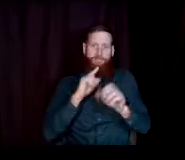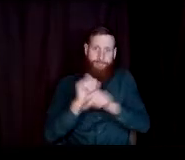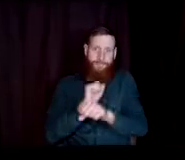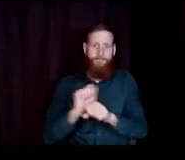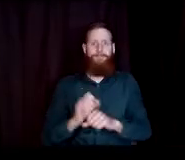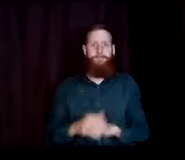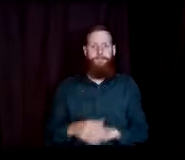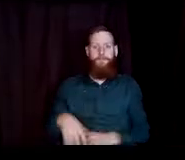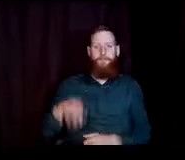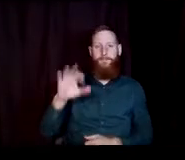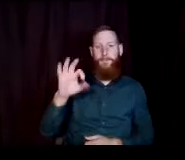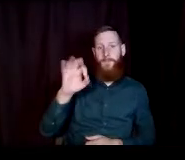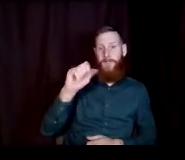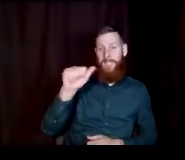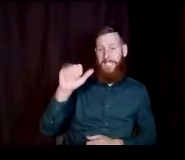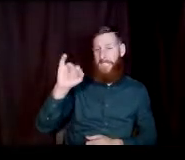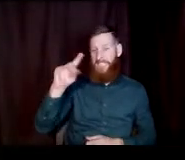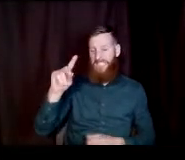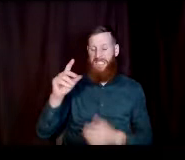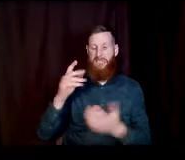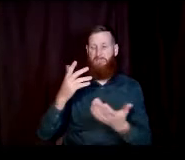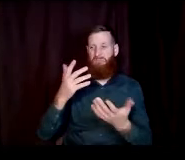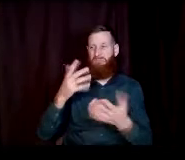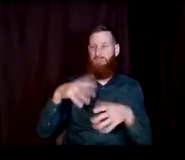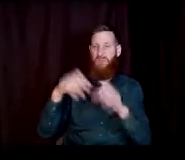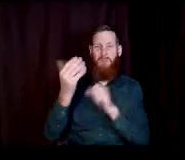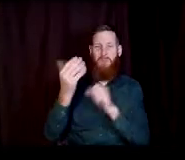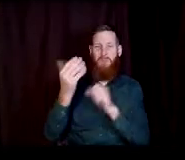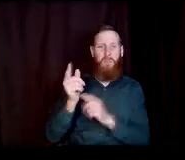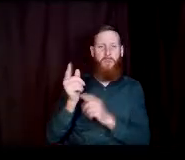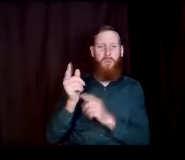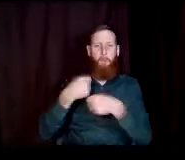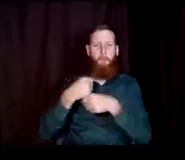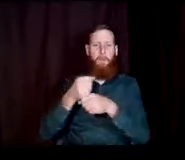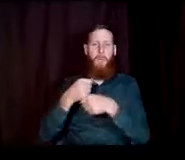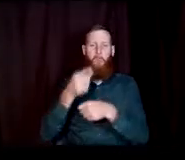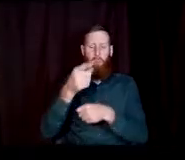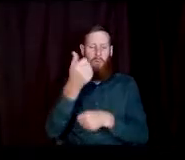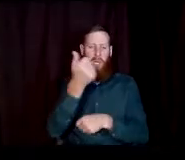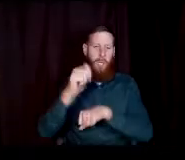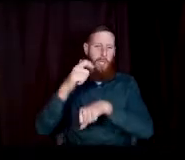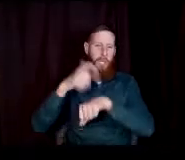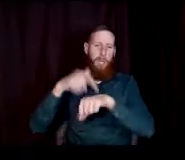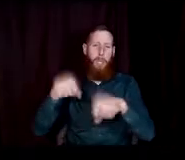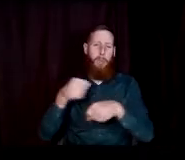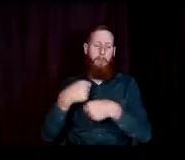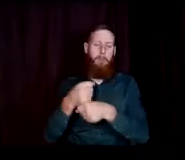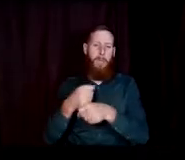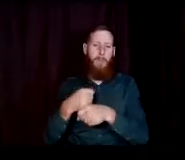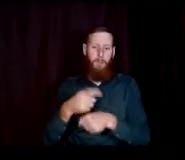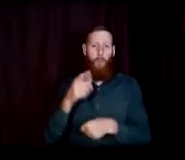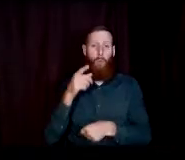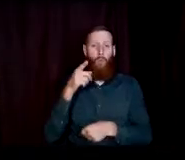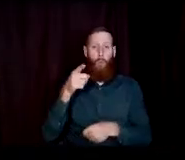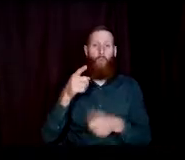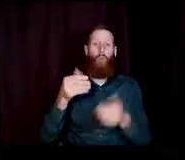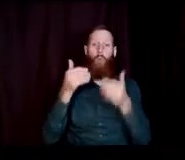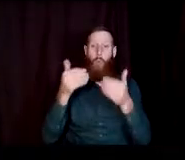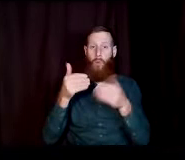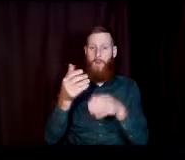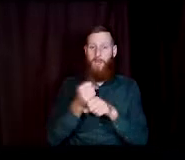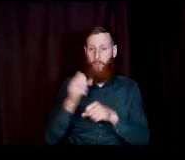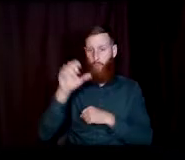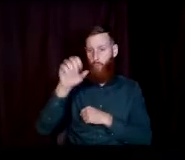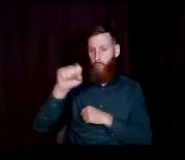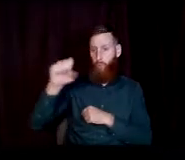id takes about 15 minutes to create and you can do this at any time so you'll go ahead and get your social security